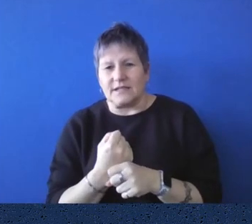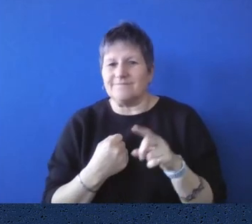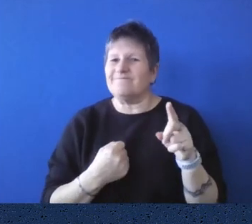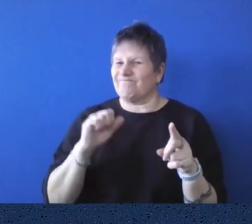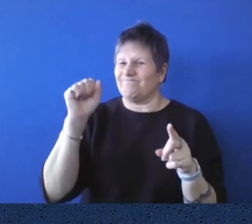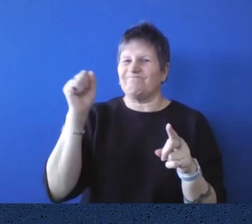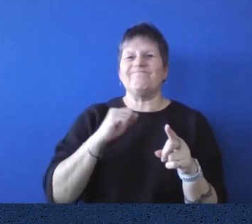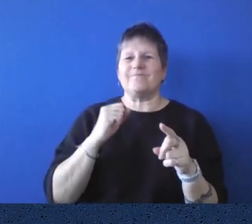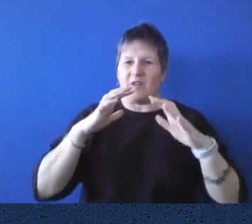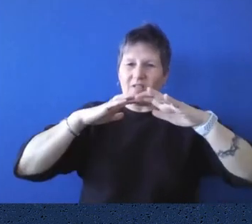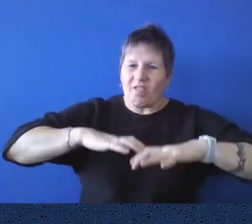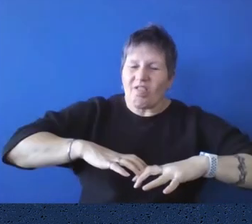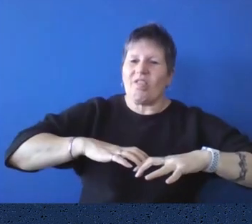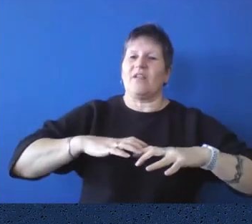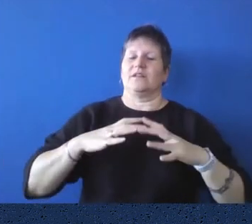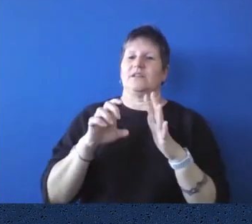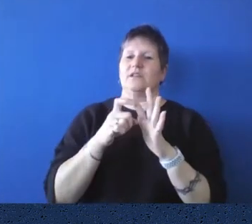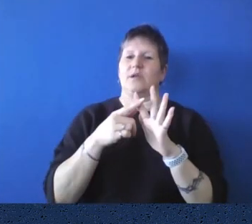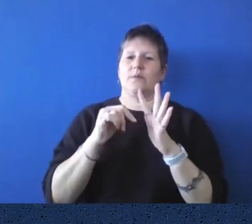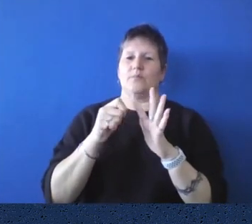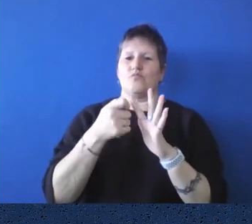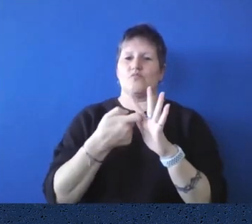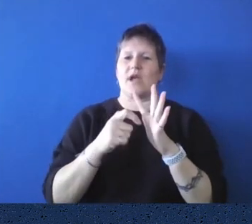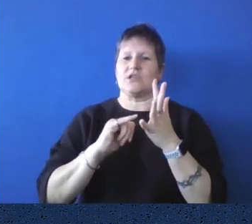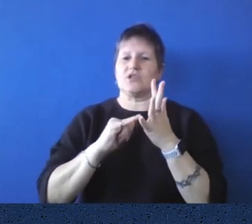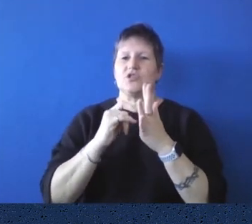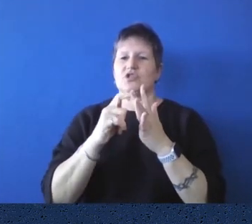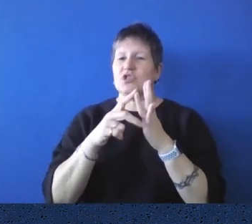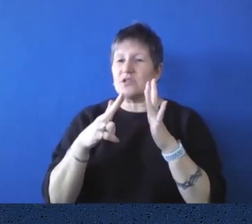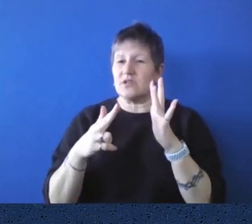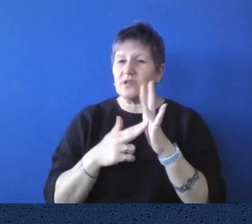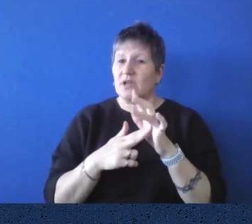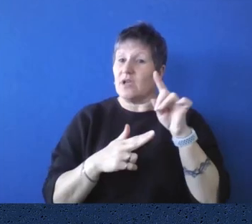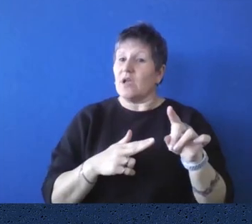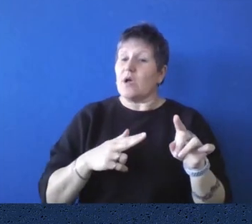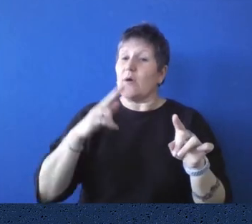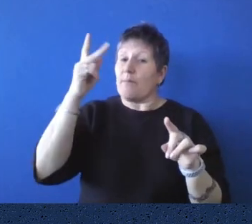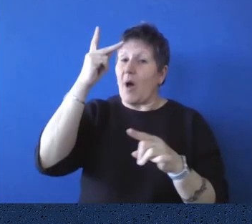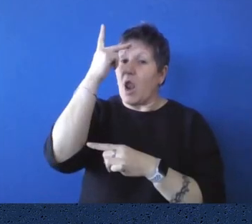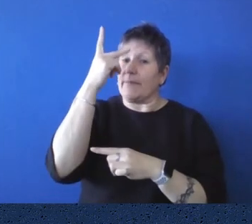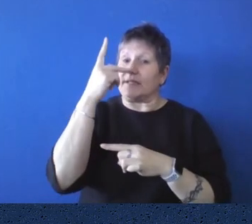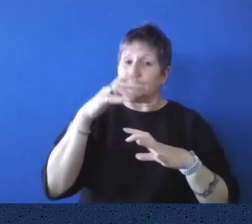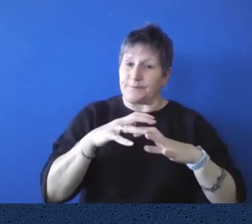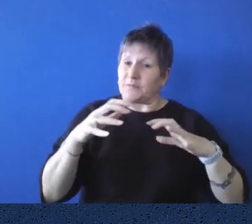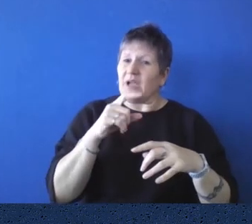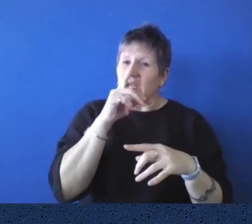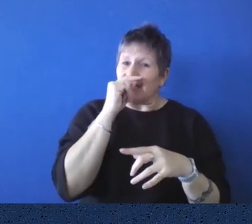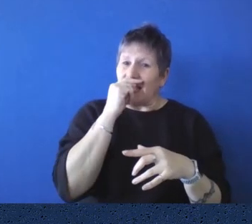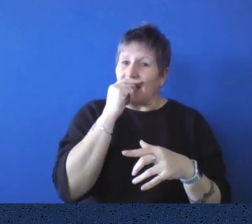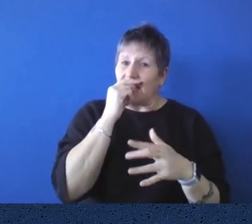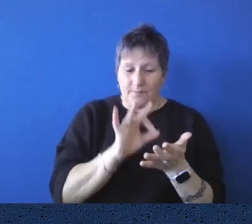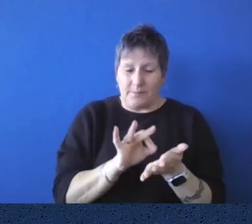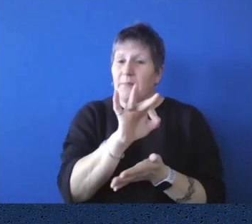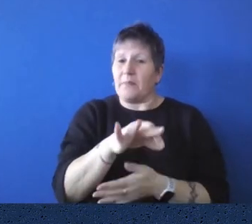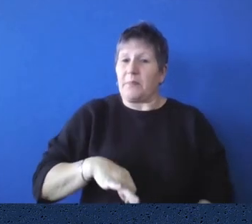consequent depression. And, um, actually the parliament itself could afford to cast the, to spend the money,